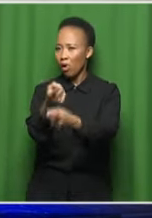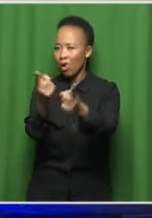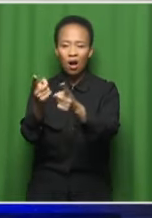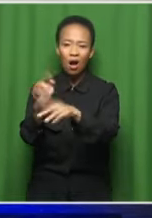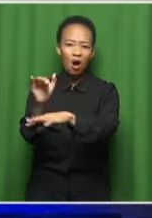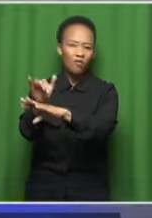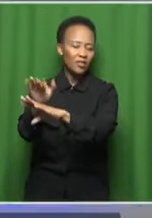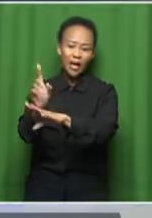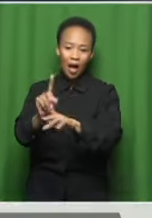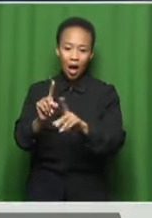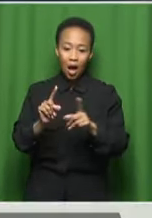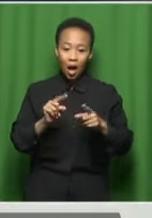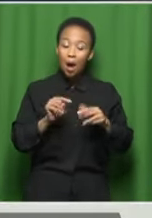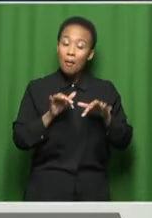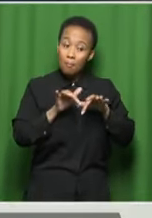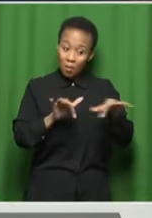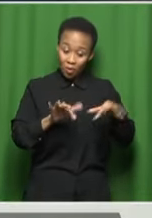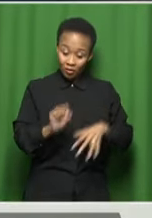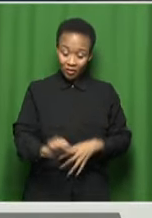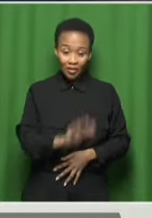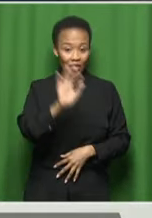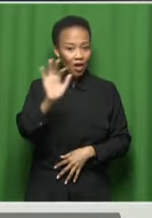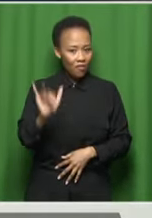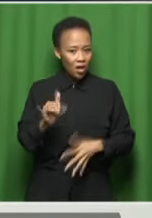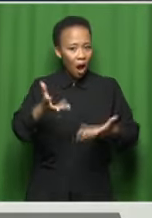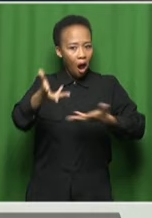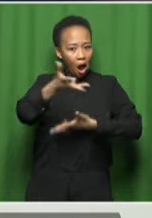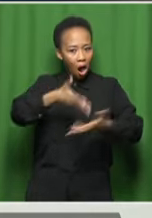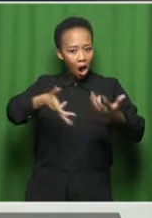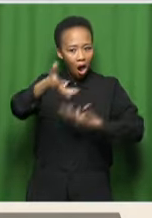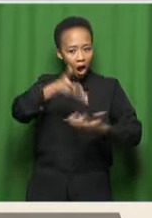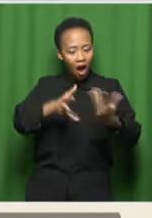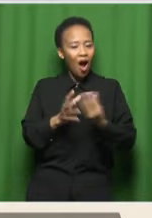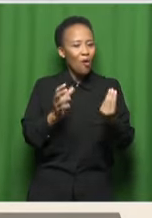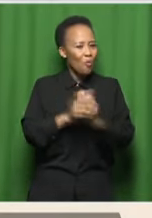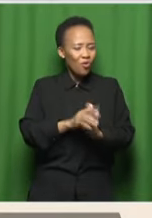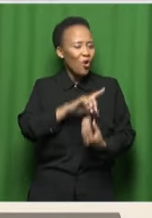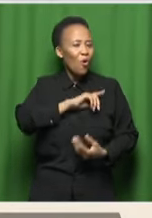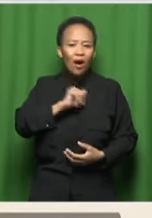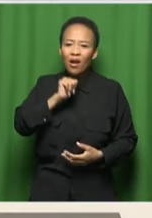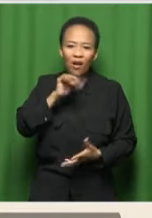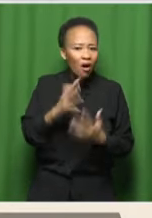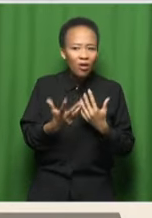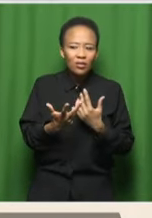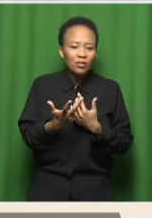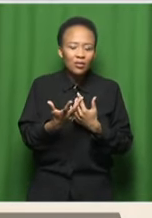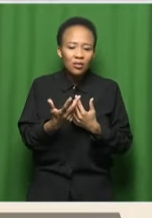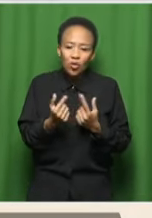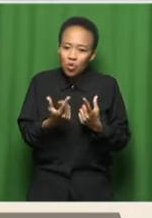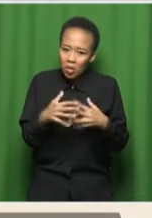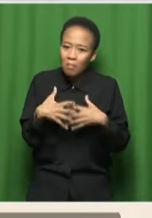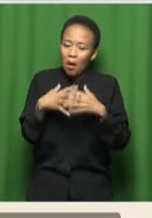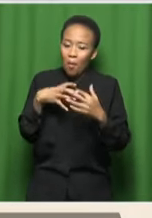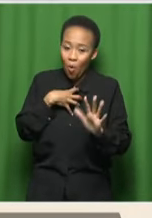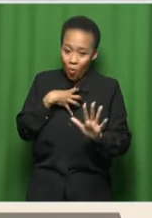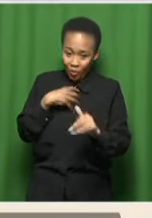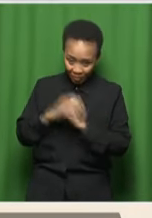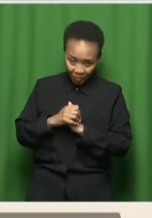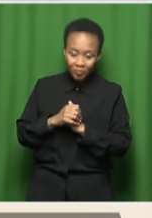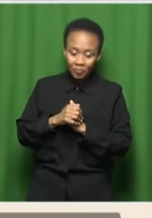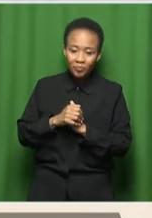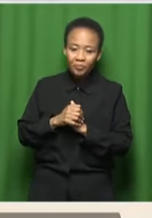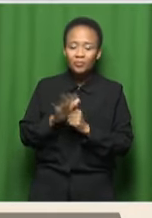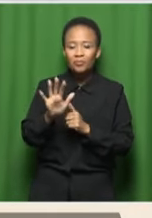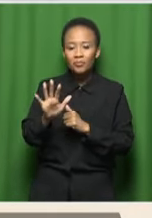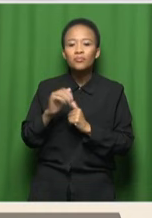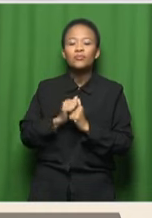hang out with. So why not? Yeah. And, you know, what's at the bedrock of jazz music? It's not just